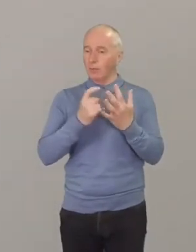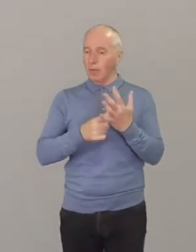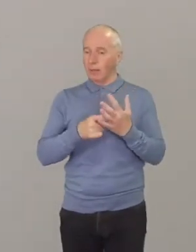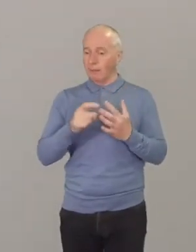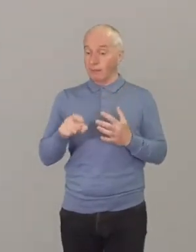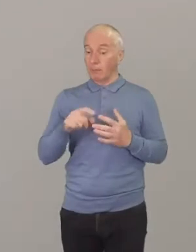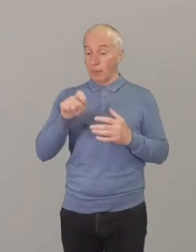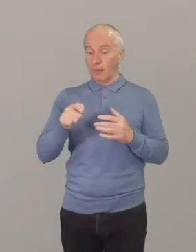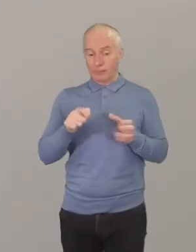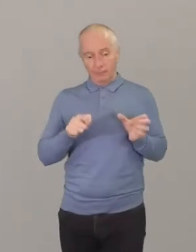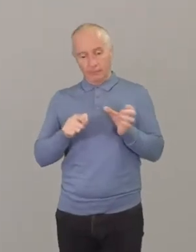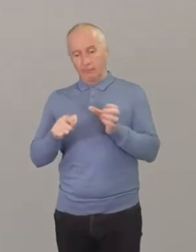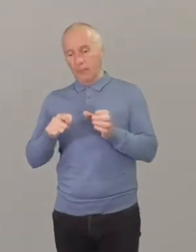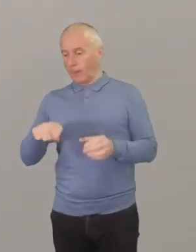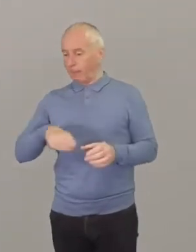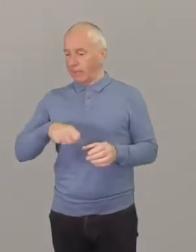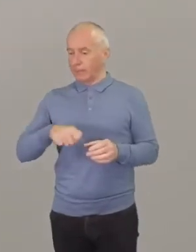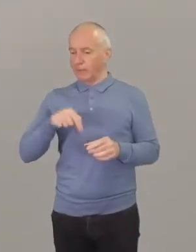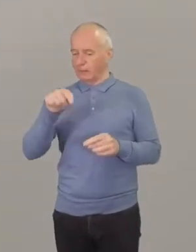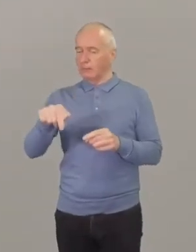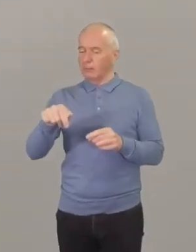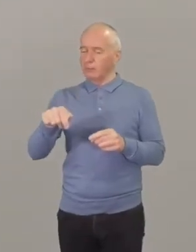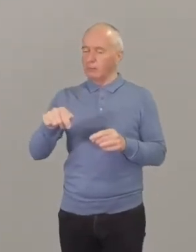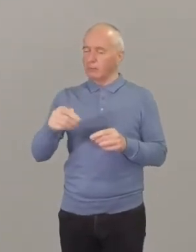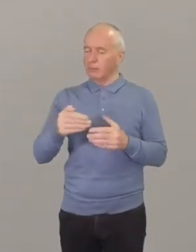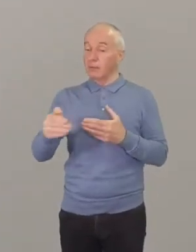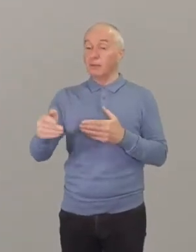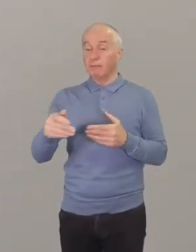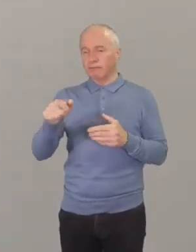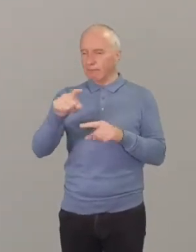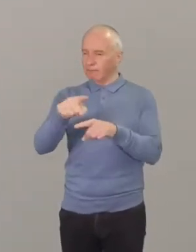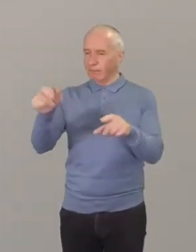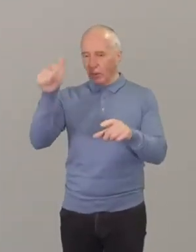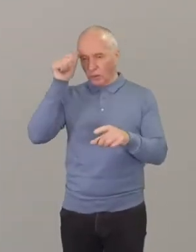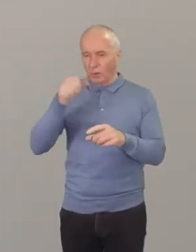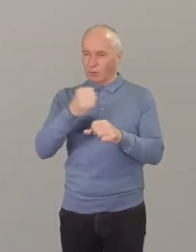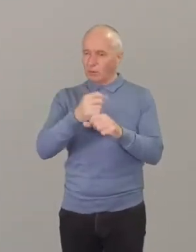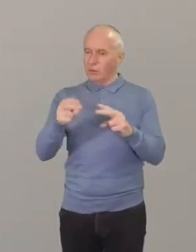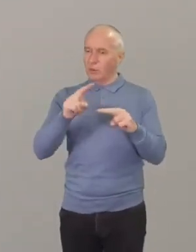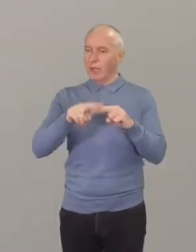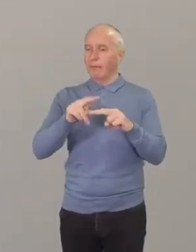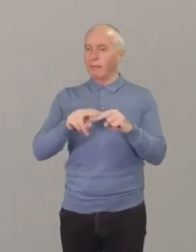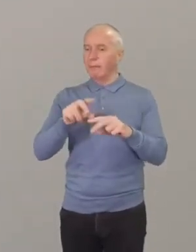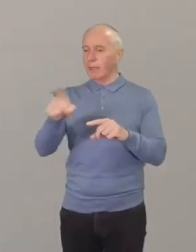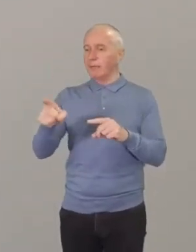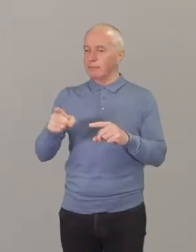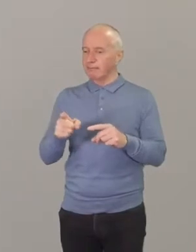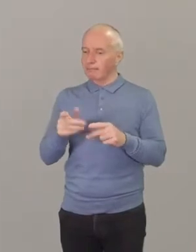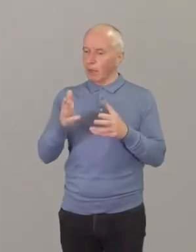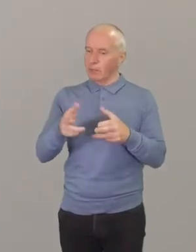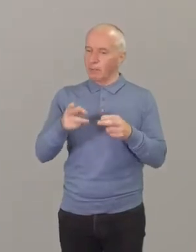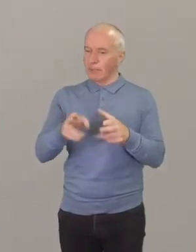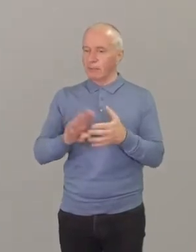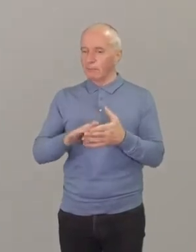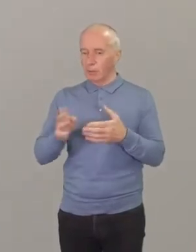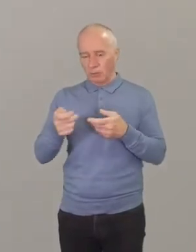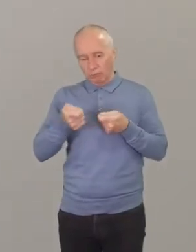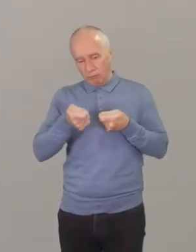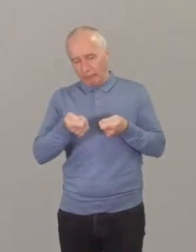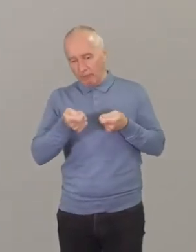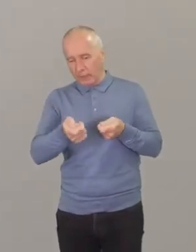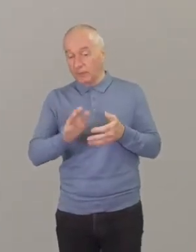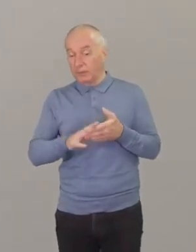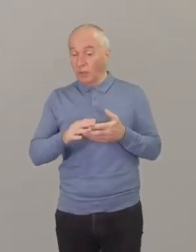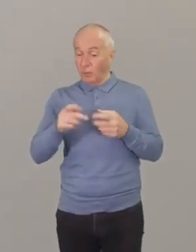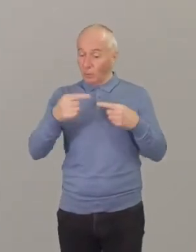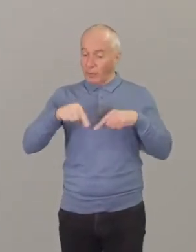you will know that in recent weeks Jeff has been receiving treatment in hospital and so we recorded this part of the session in advance